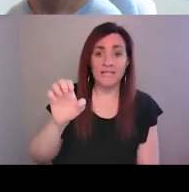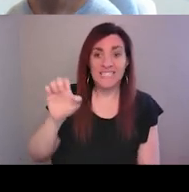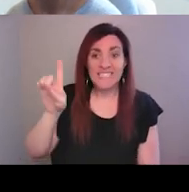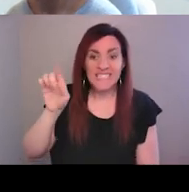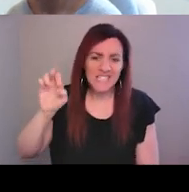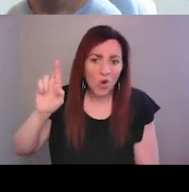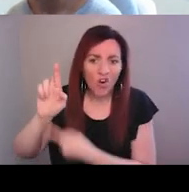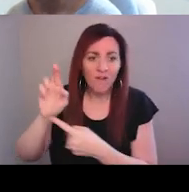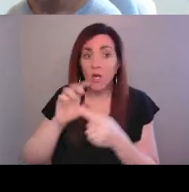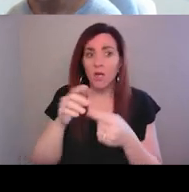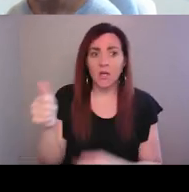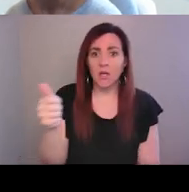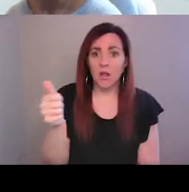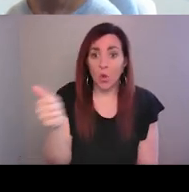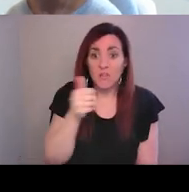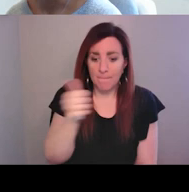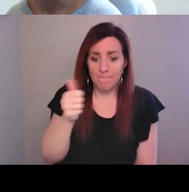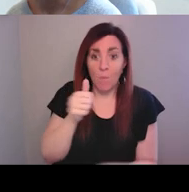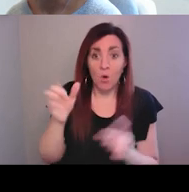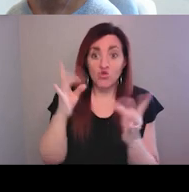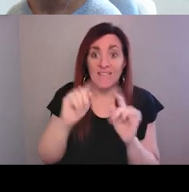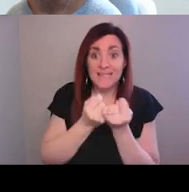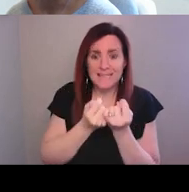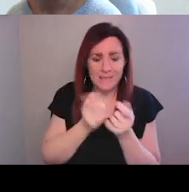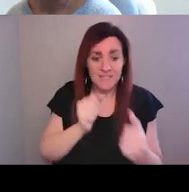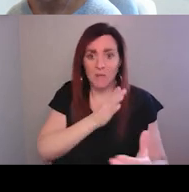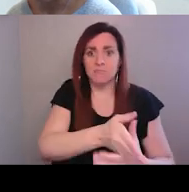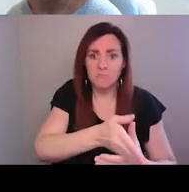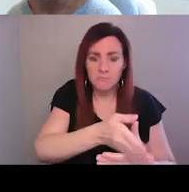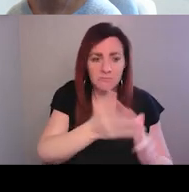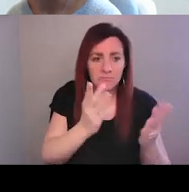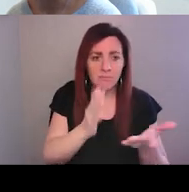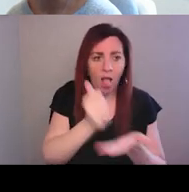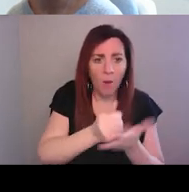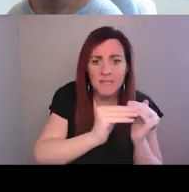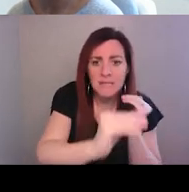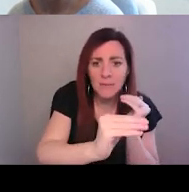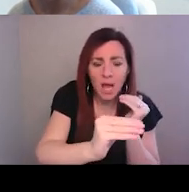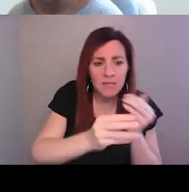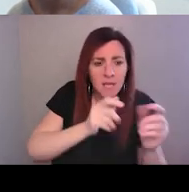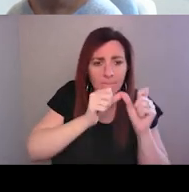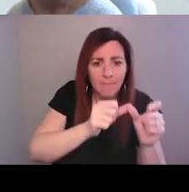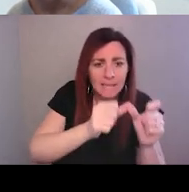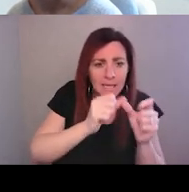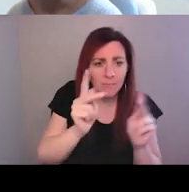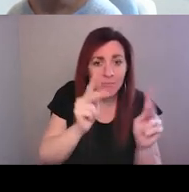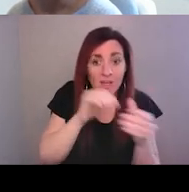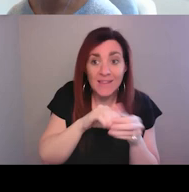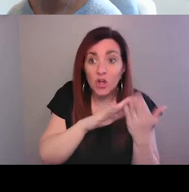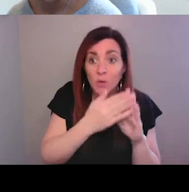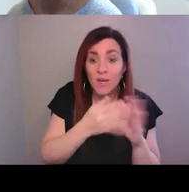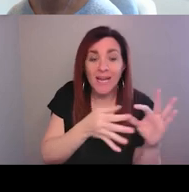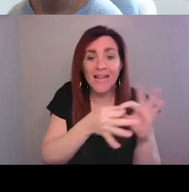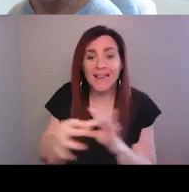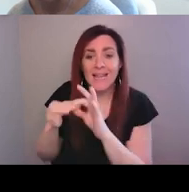crisis teams can intervene and work to help stabilize and maintain individuals in the community and link them to